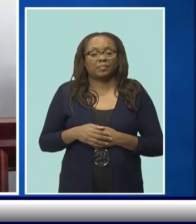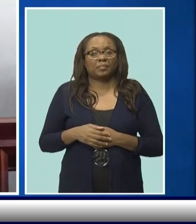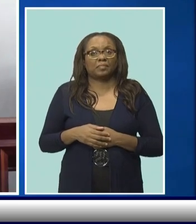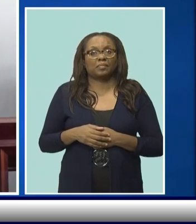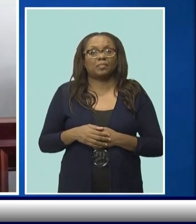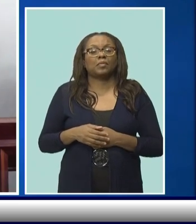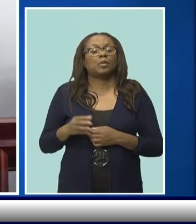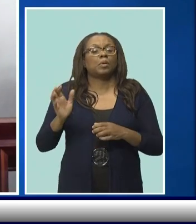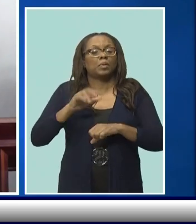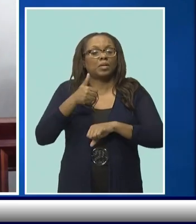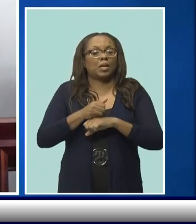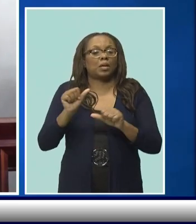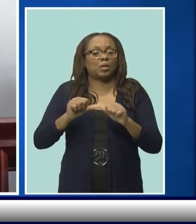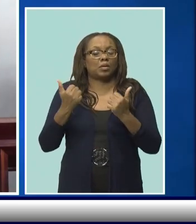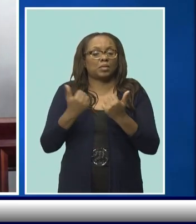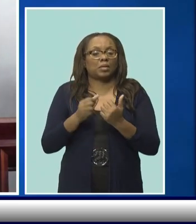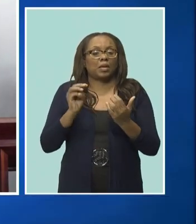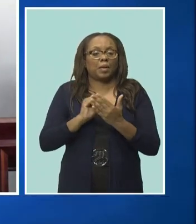2000.